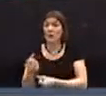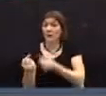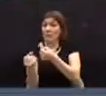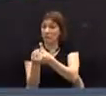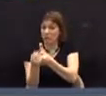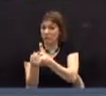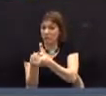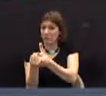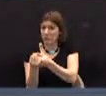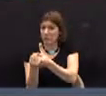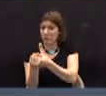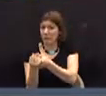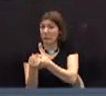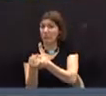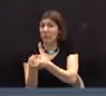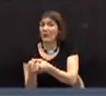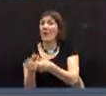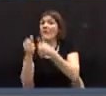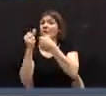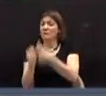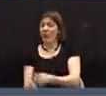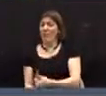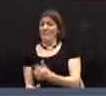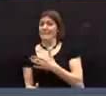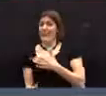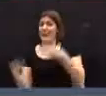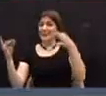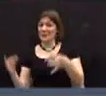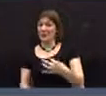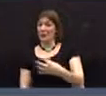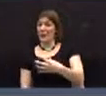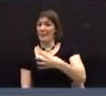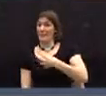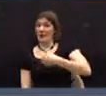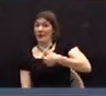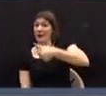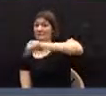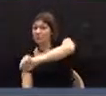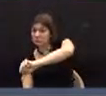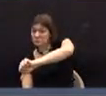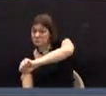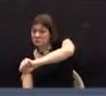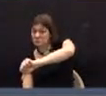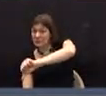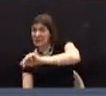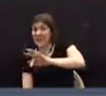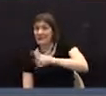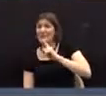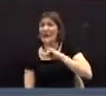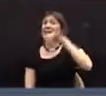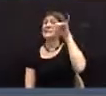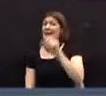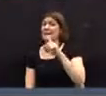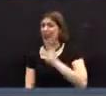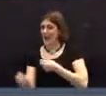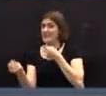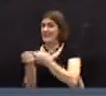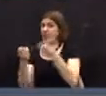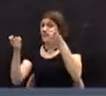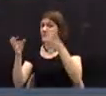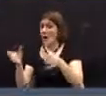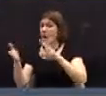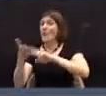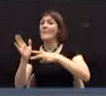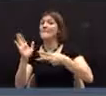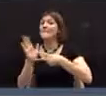sustaining the ruling of the chair. If you vote yay, that will mean that you